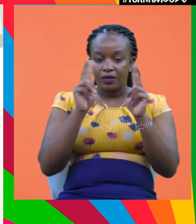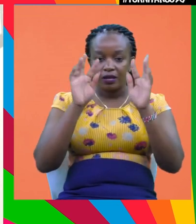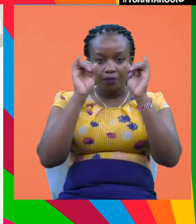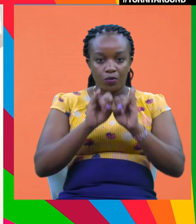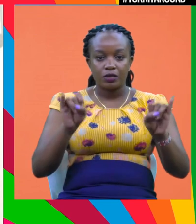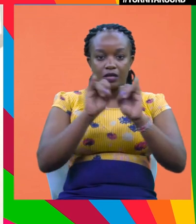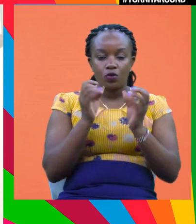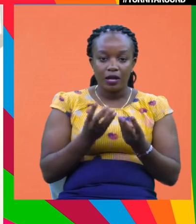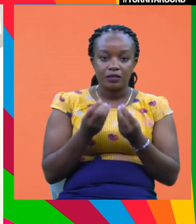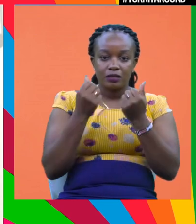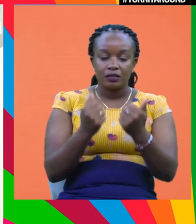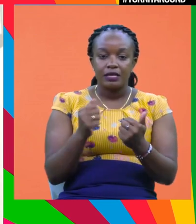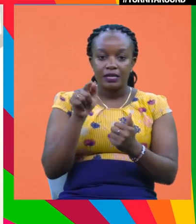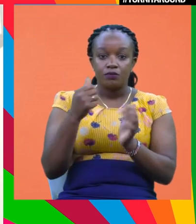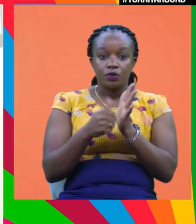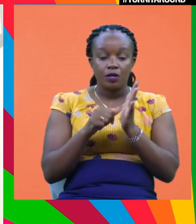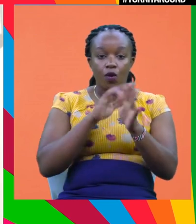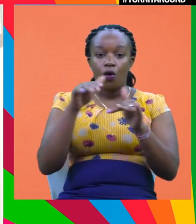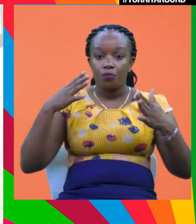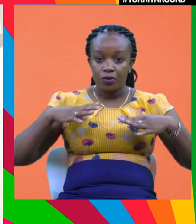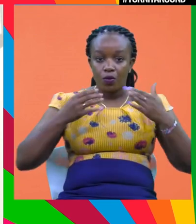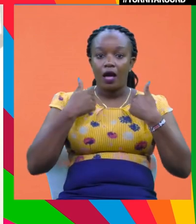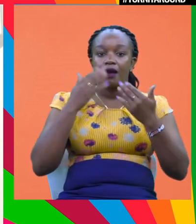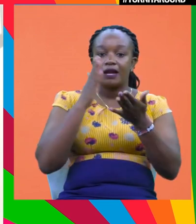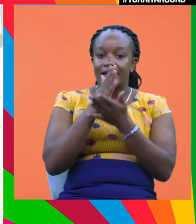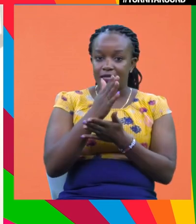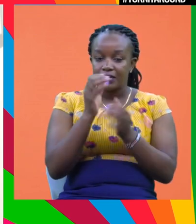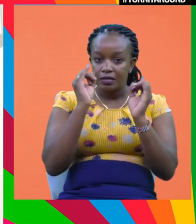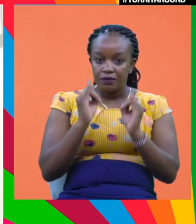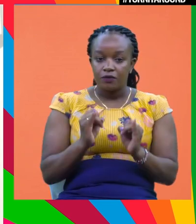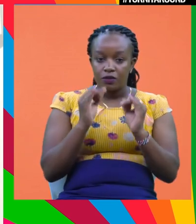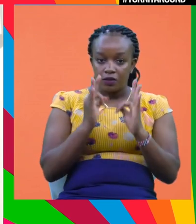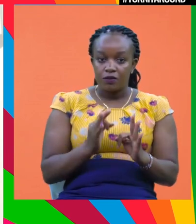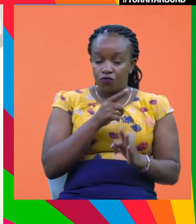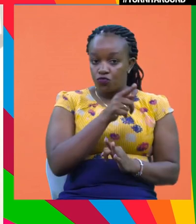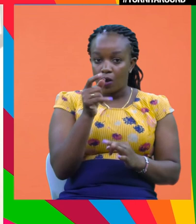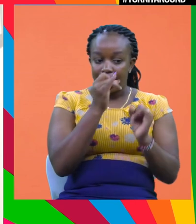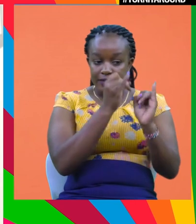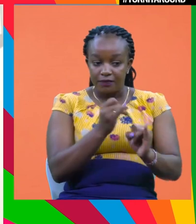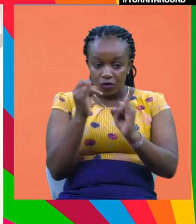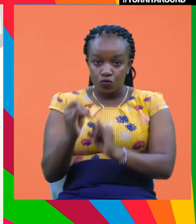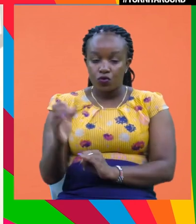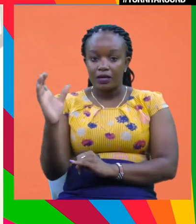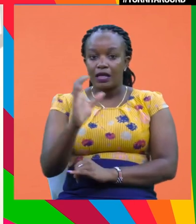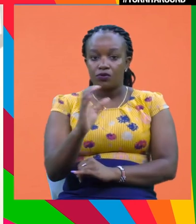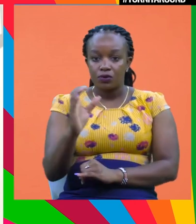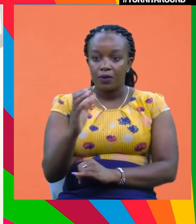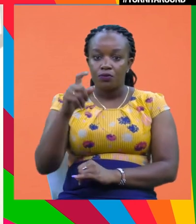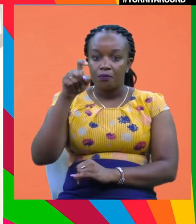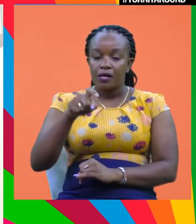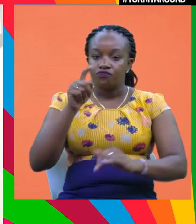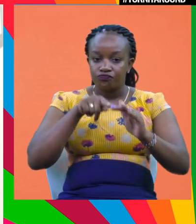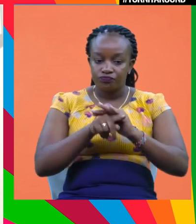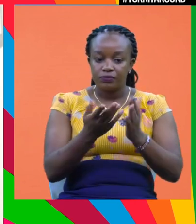address this problem. So everybody has a role to play. So if you're an individual, you're a consumer, like you mentioned, if you didn't sign going to that store